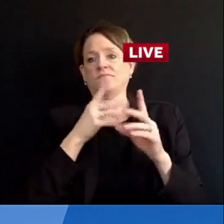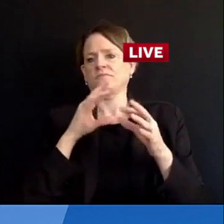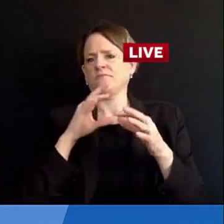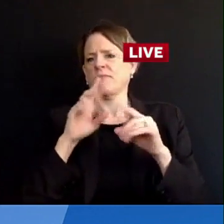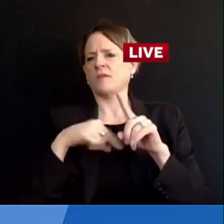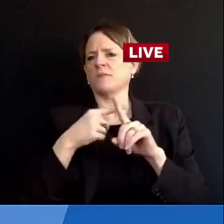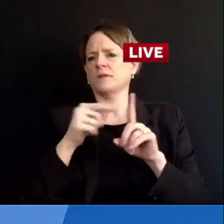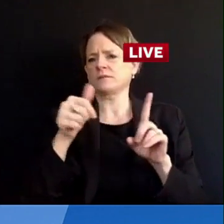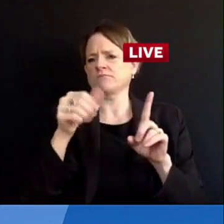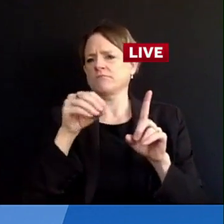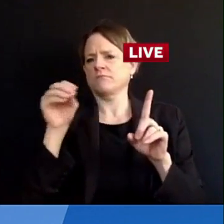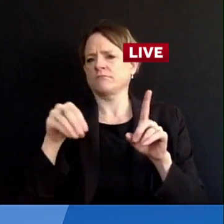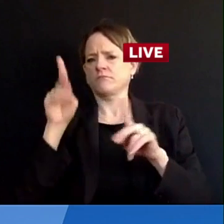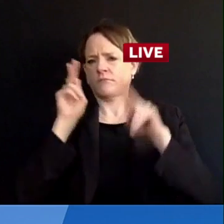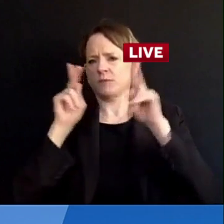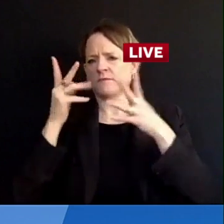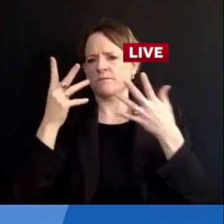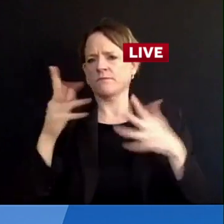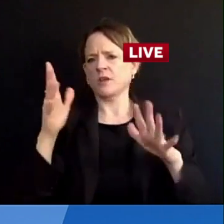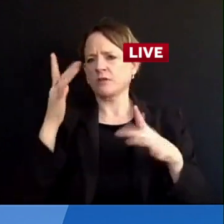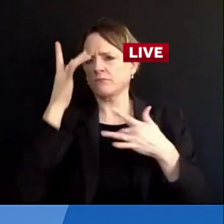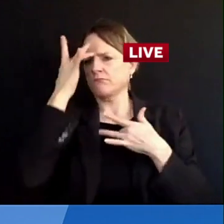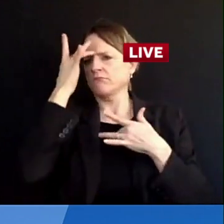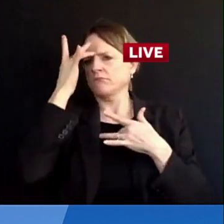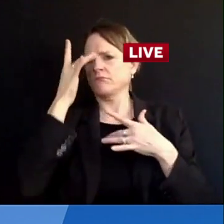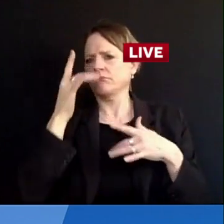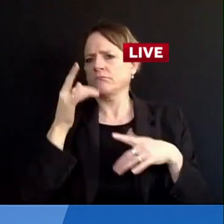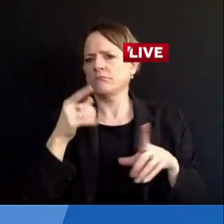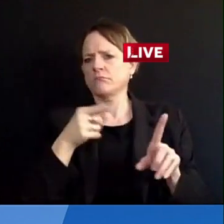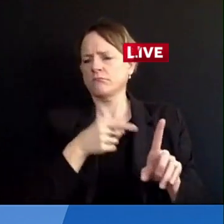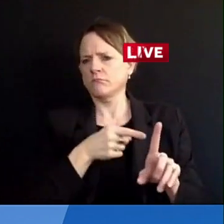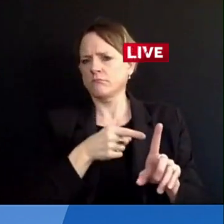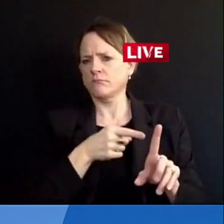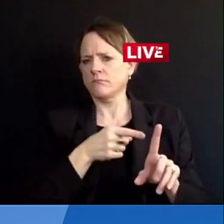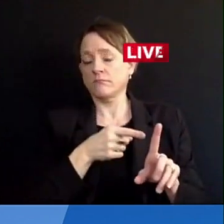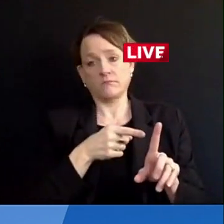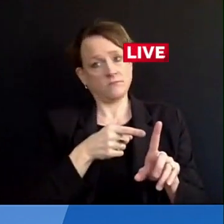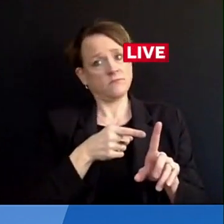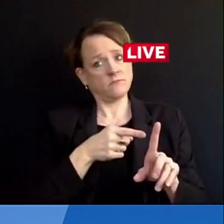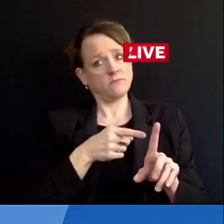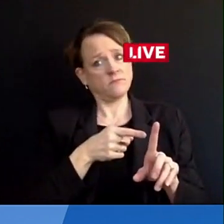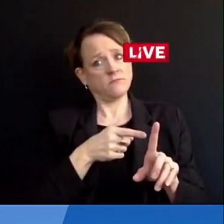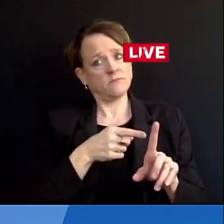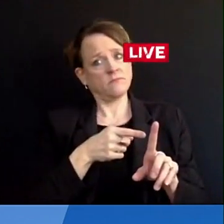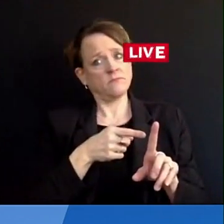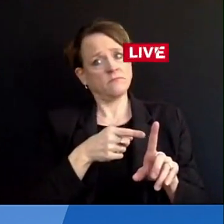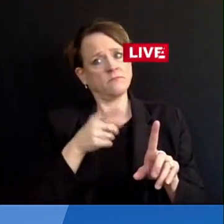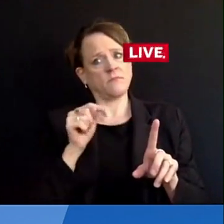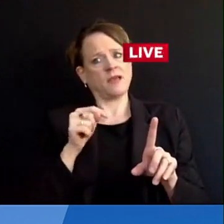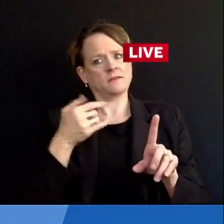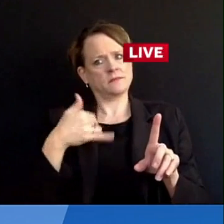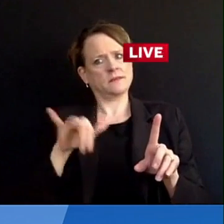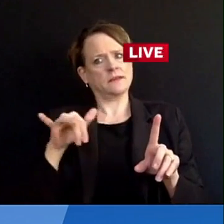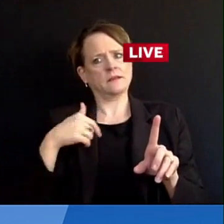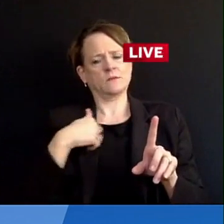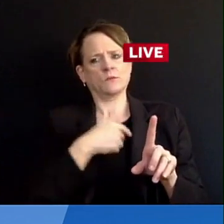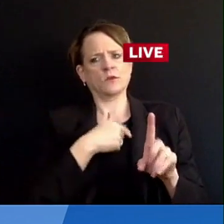to turn this around. We still have the ability to, you know, get this under control. I guess what immediately